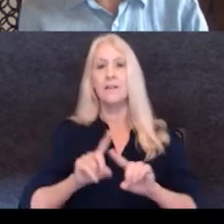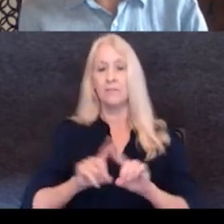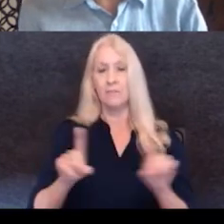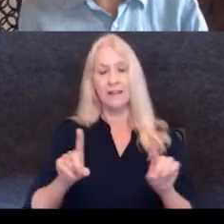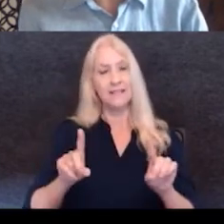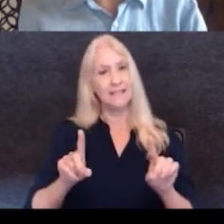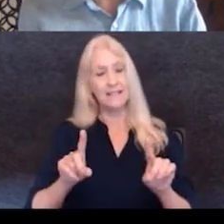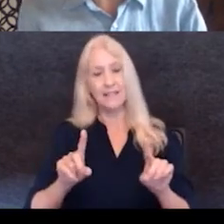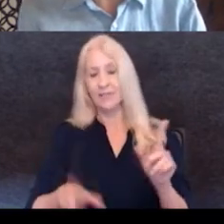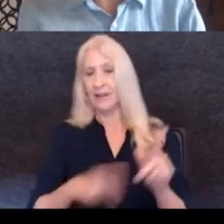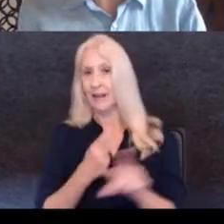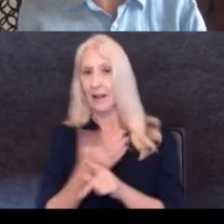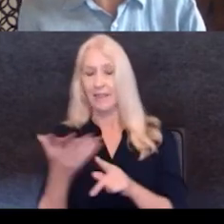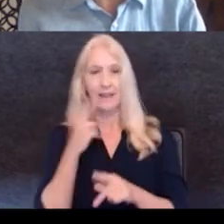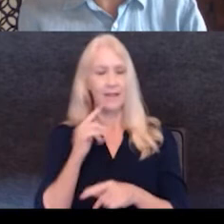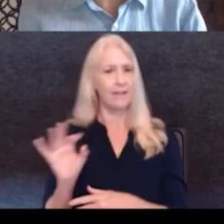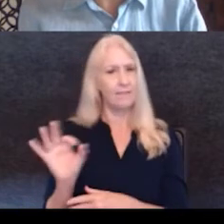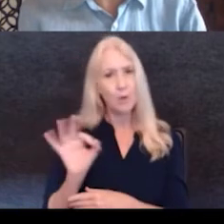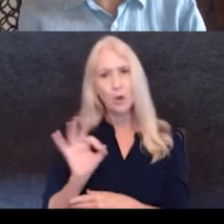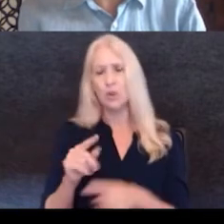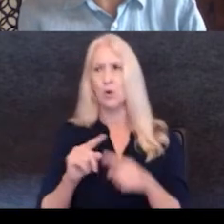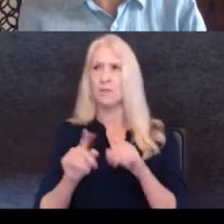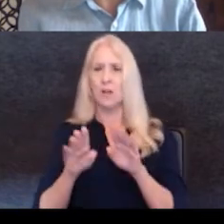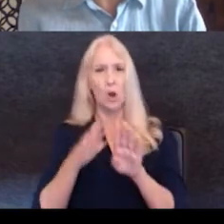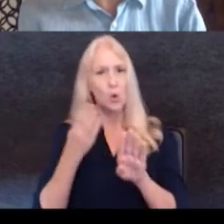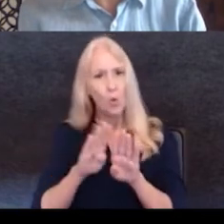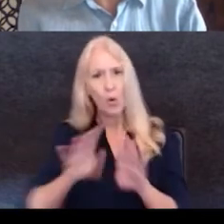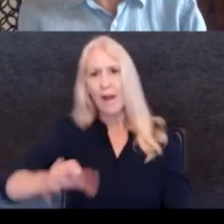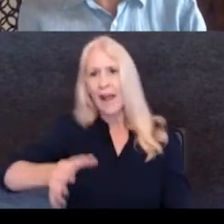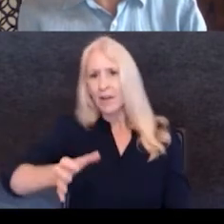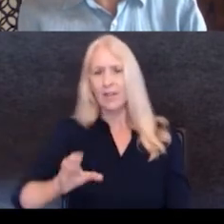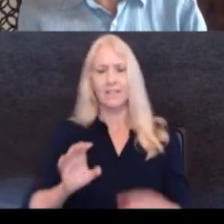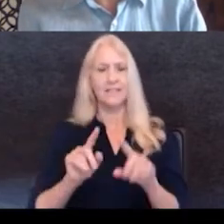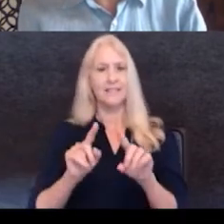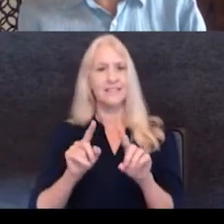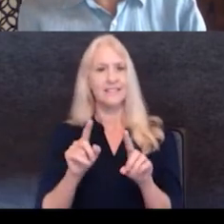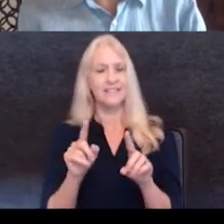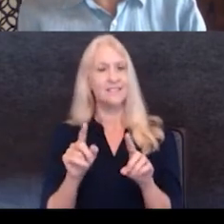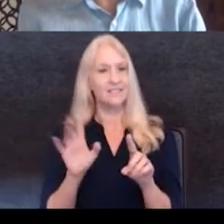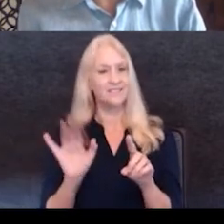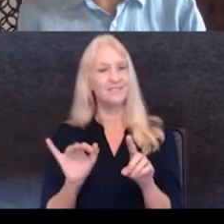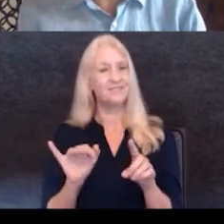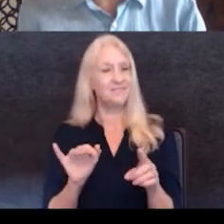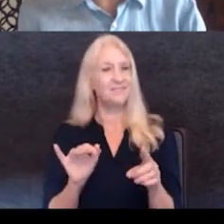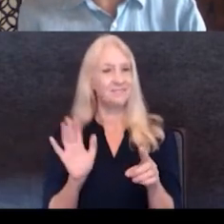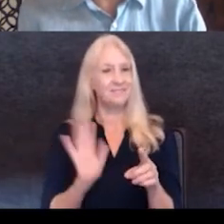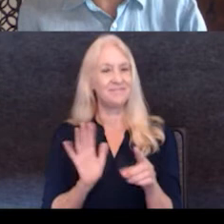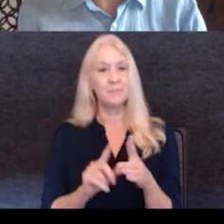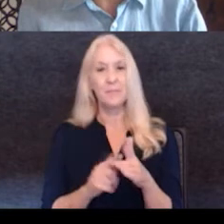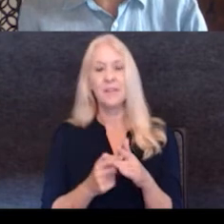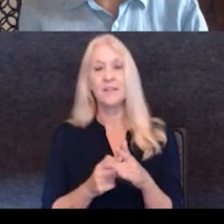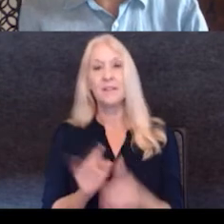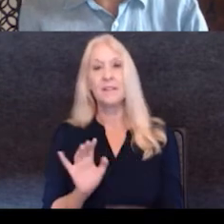of things, furniture, door handle, um, so that that's how it started. And, and would you